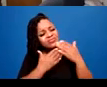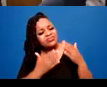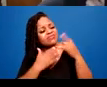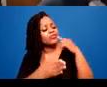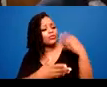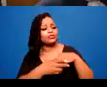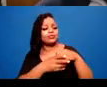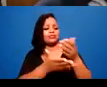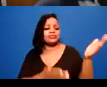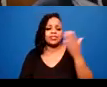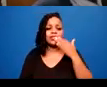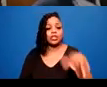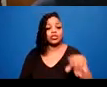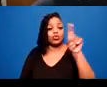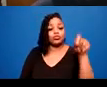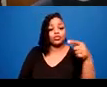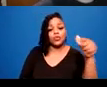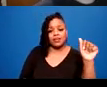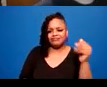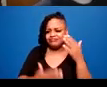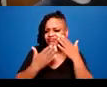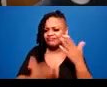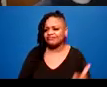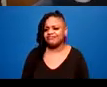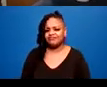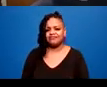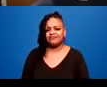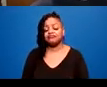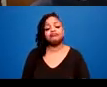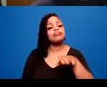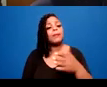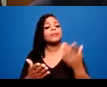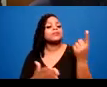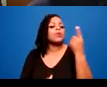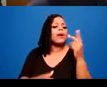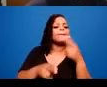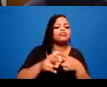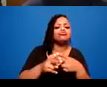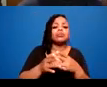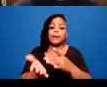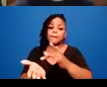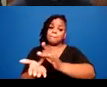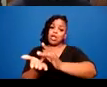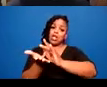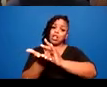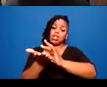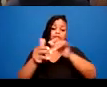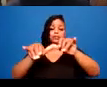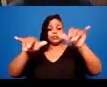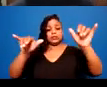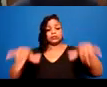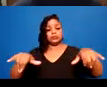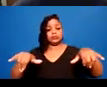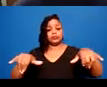So you might have said medical or care system. Cis hetero patriarchy. Dominant culture.